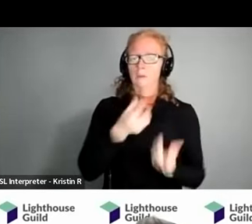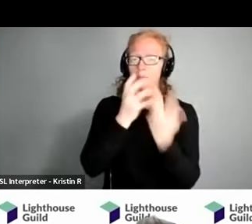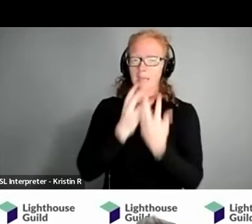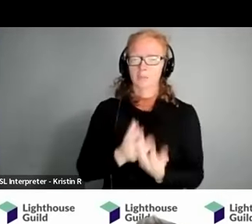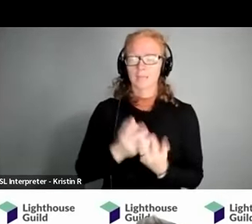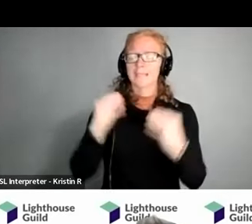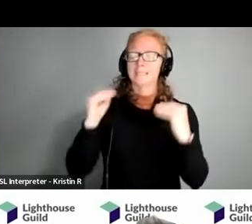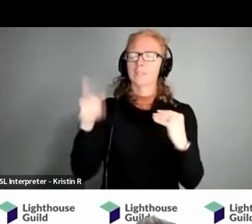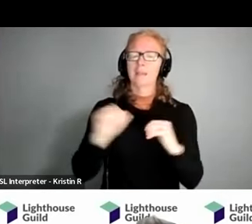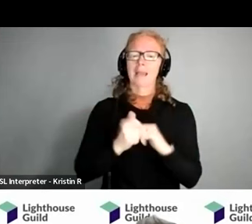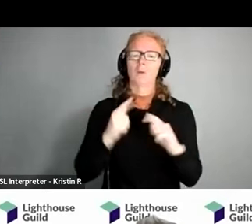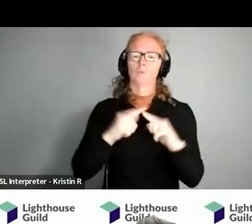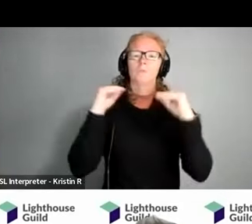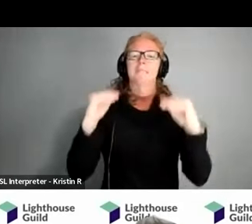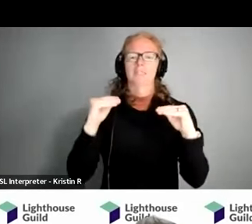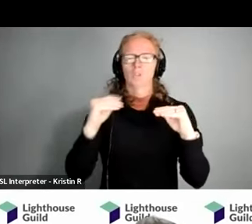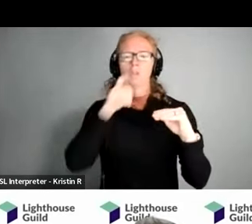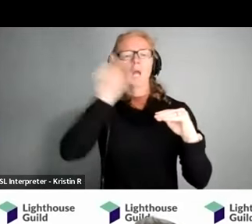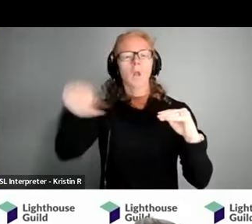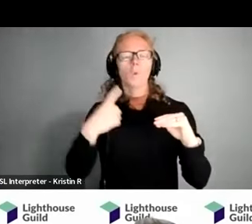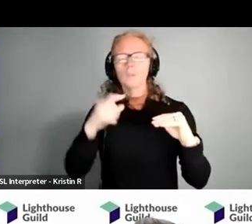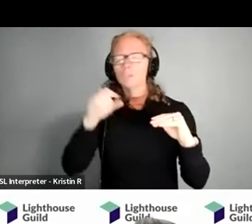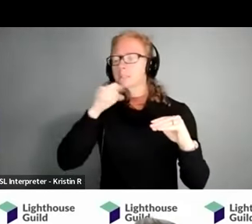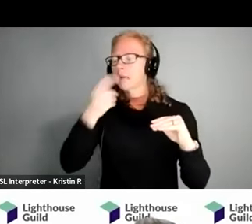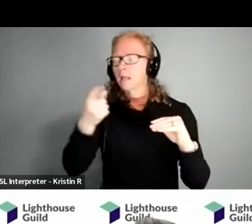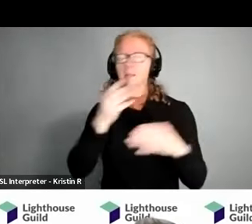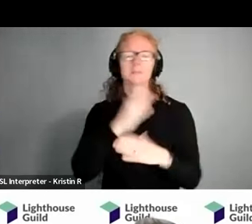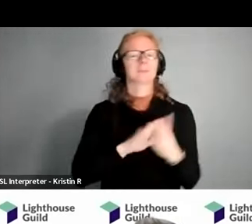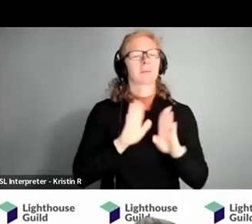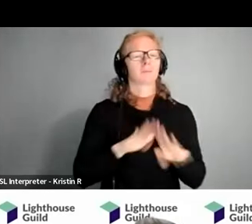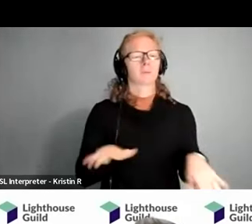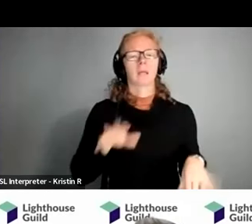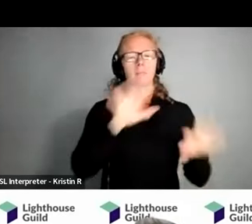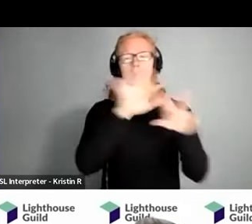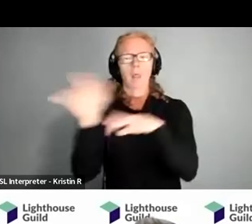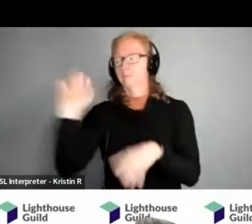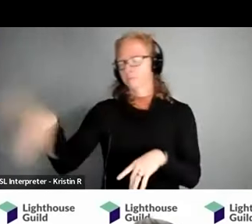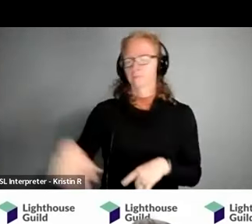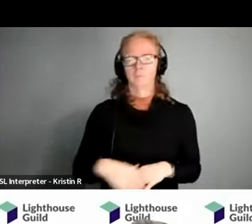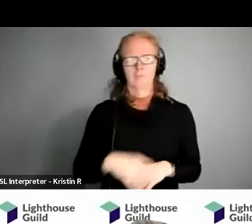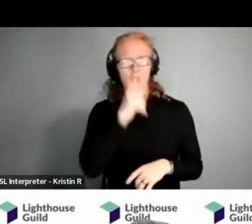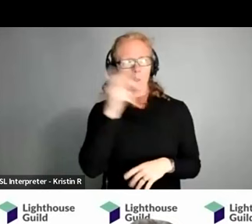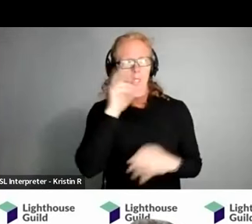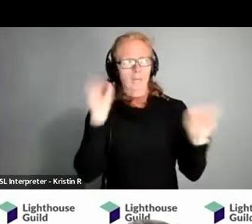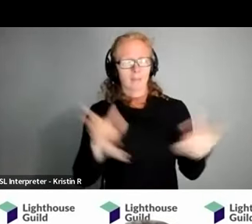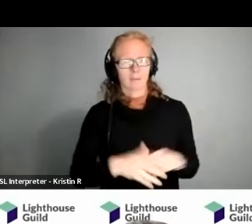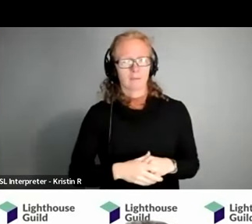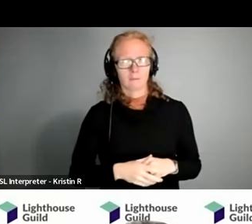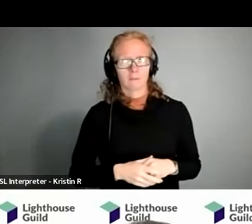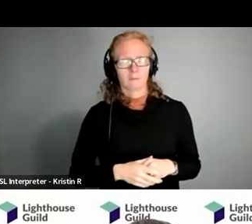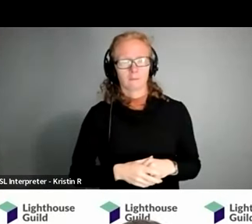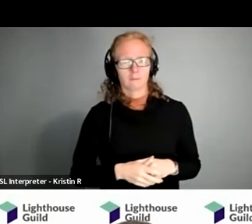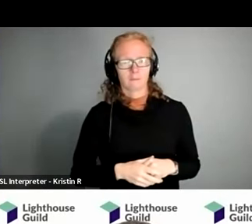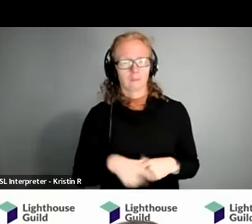teaching them how to teach not just you know some some kids go this and this and this and then you basically don't hear anything and